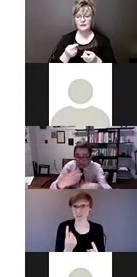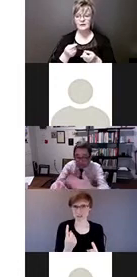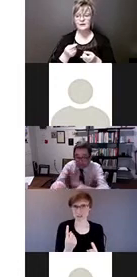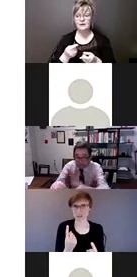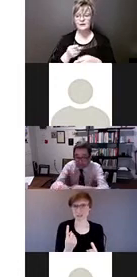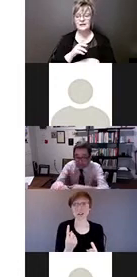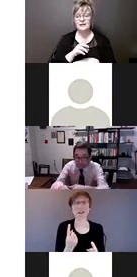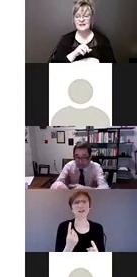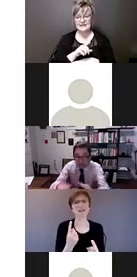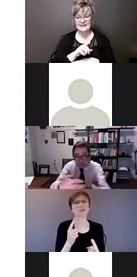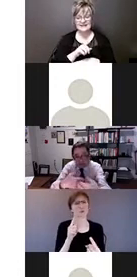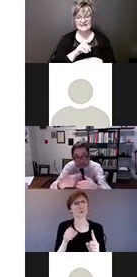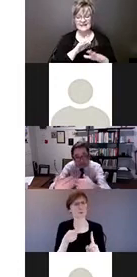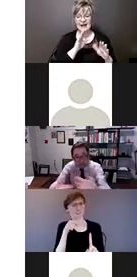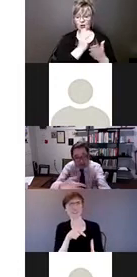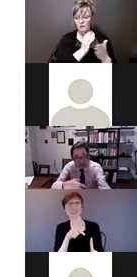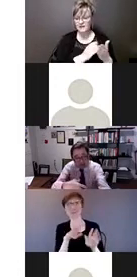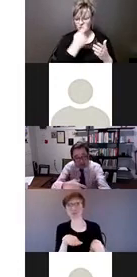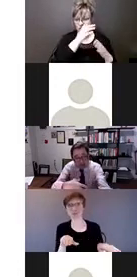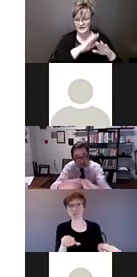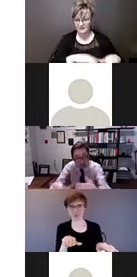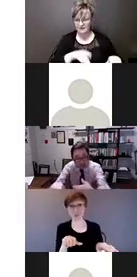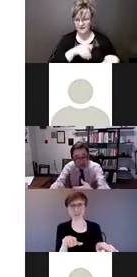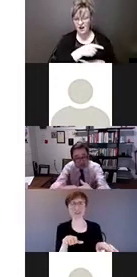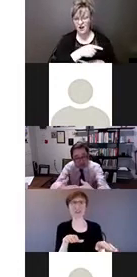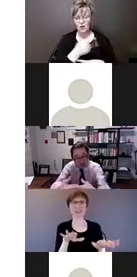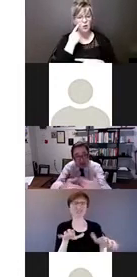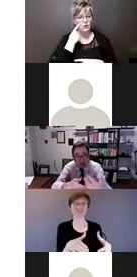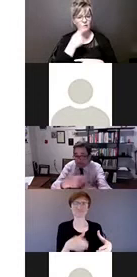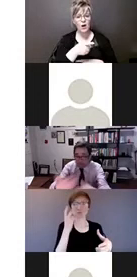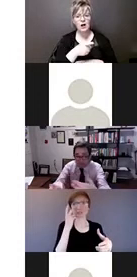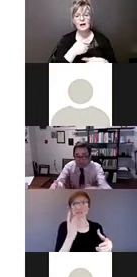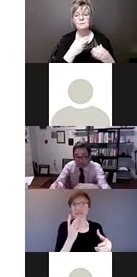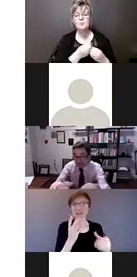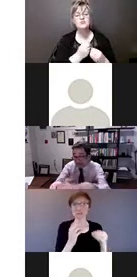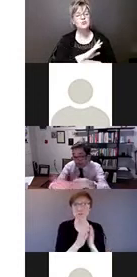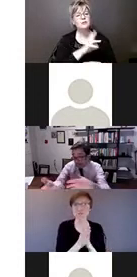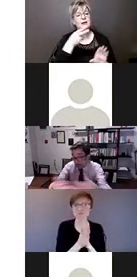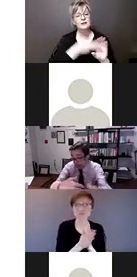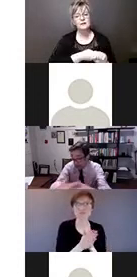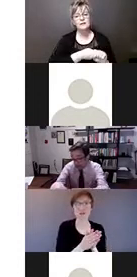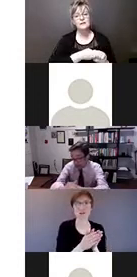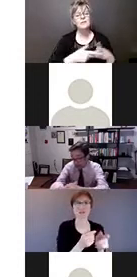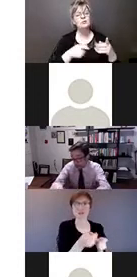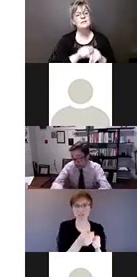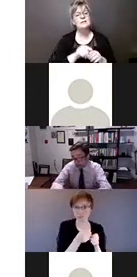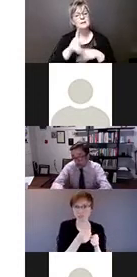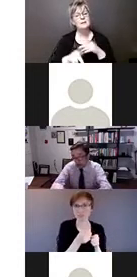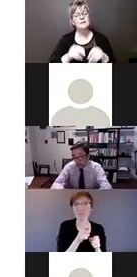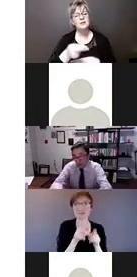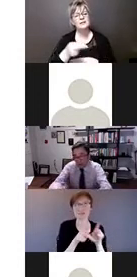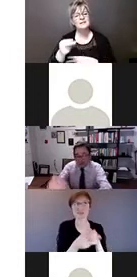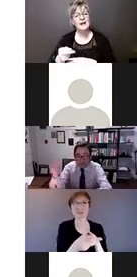children's convention that we see much appetite for engagement of people with disabilities in the CRPD process.